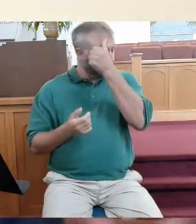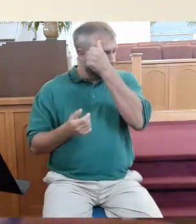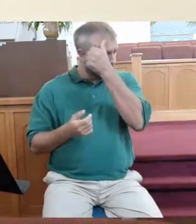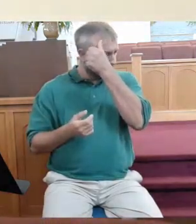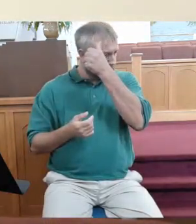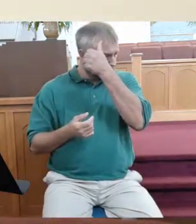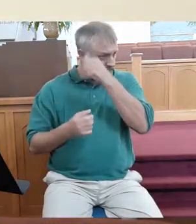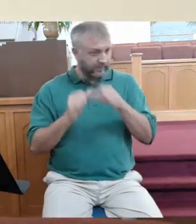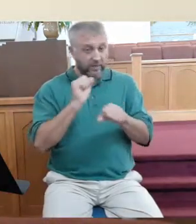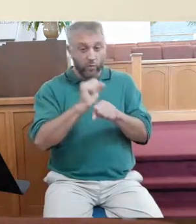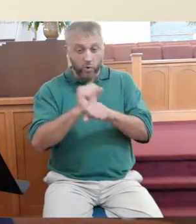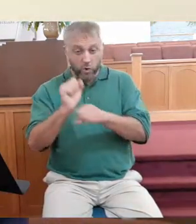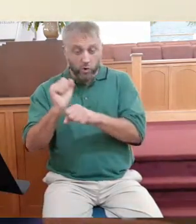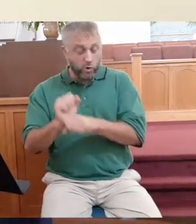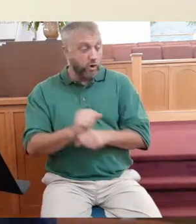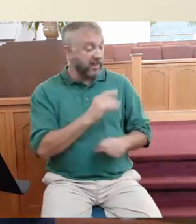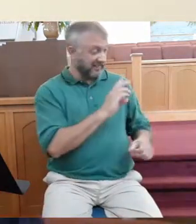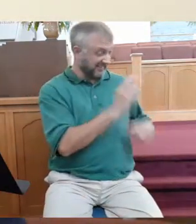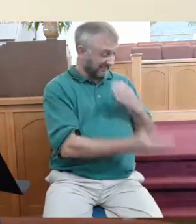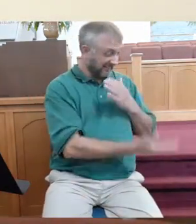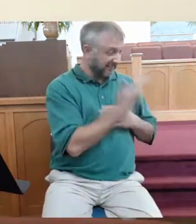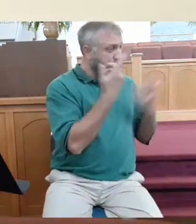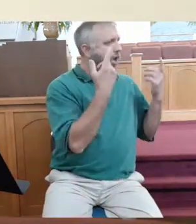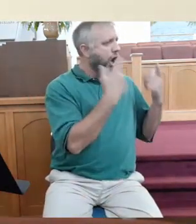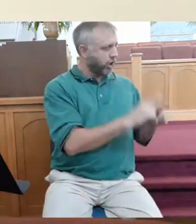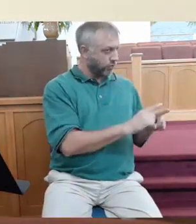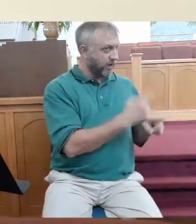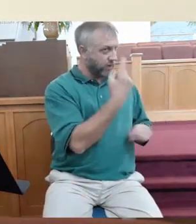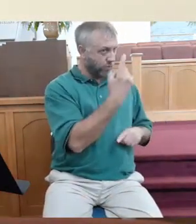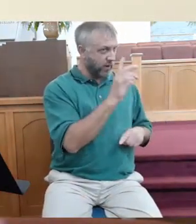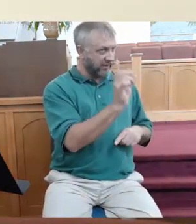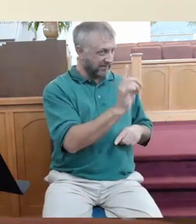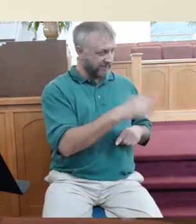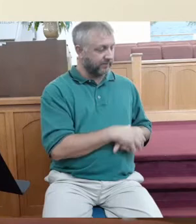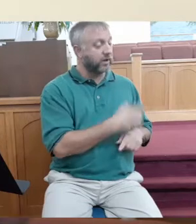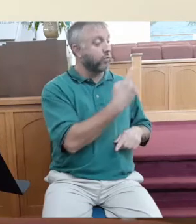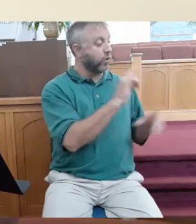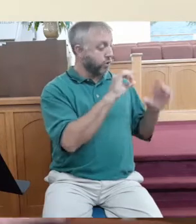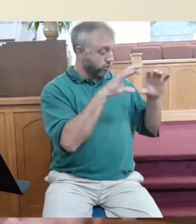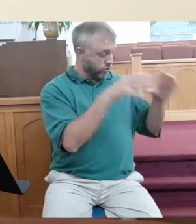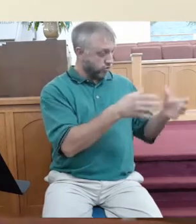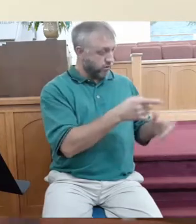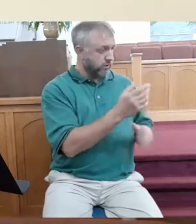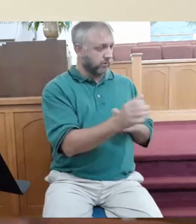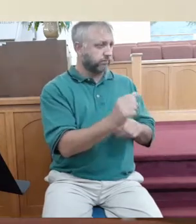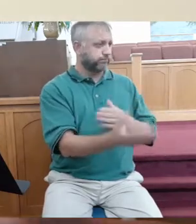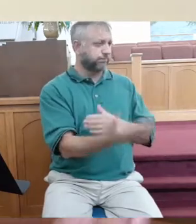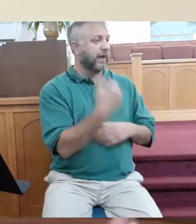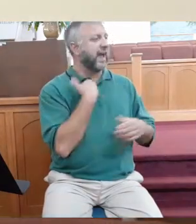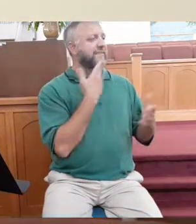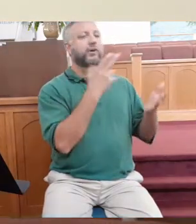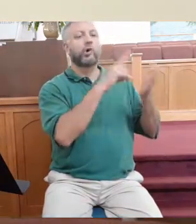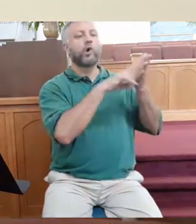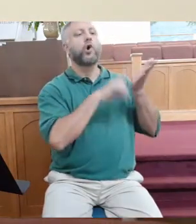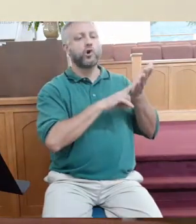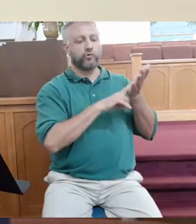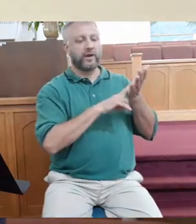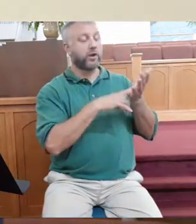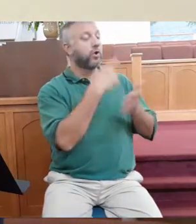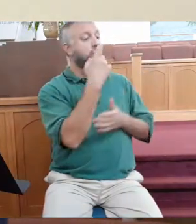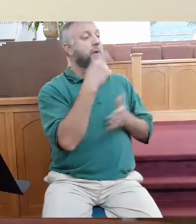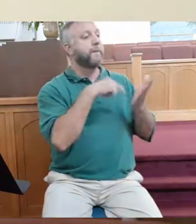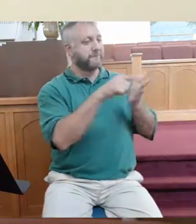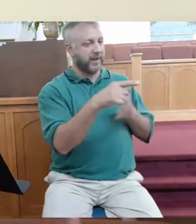got all these people working on this farm, working in this vineyard, and we got one group of people who has a contract with the